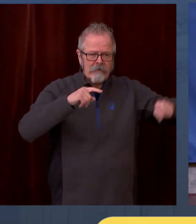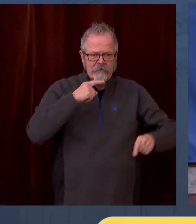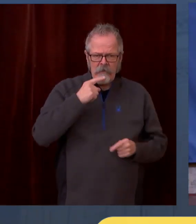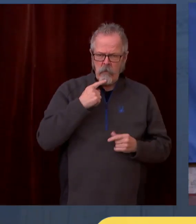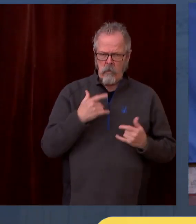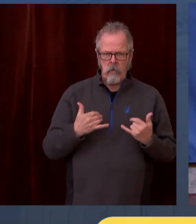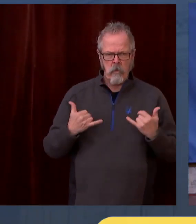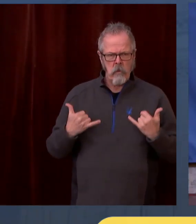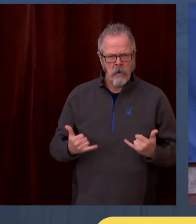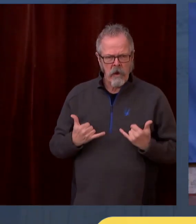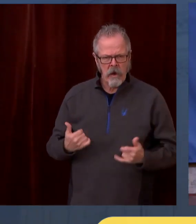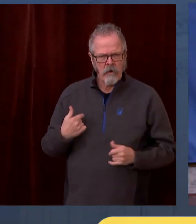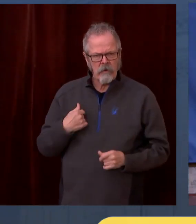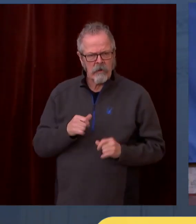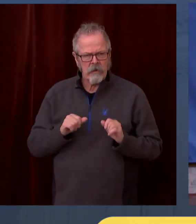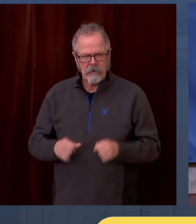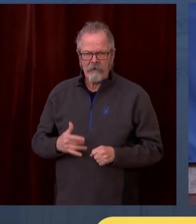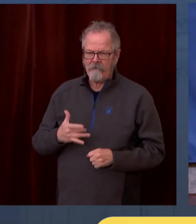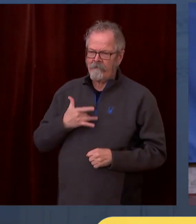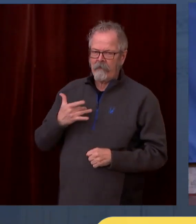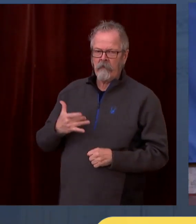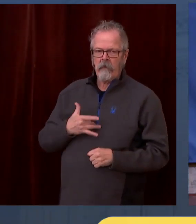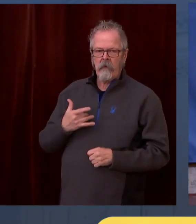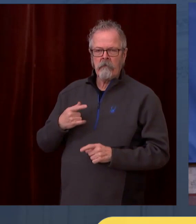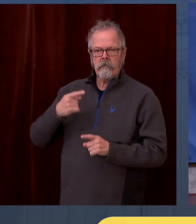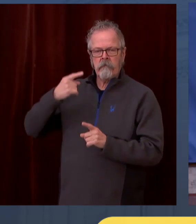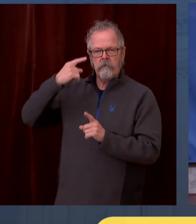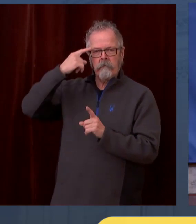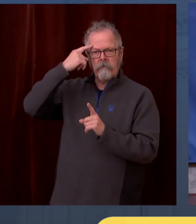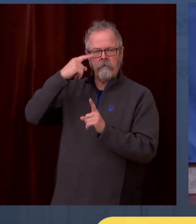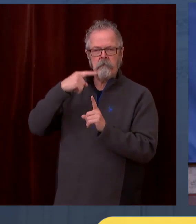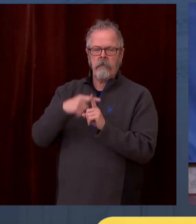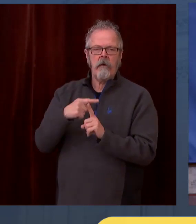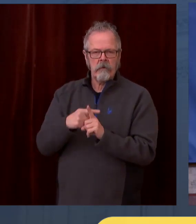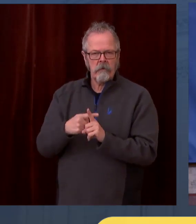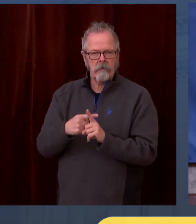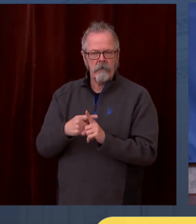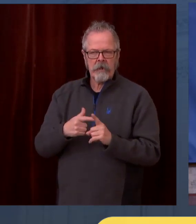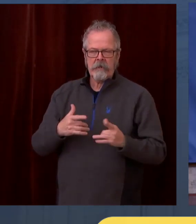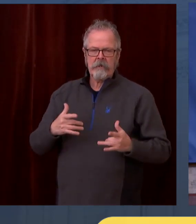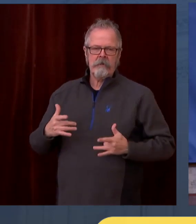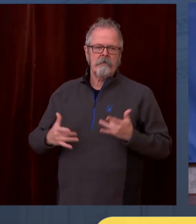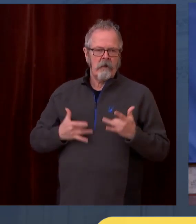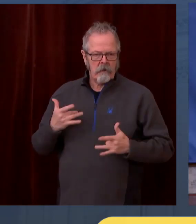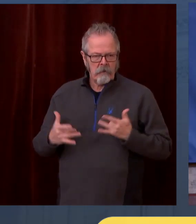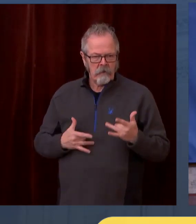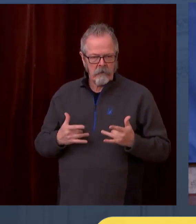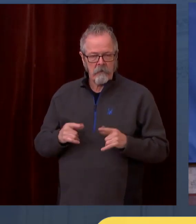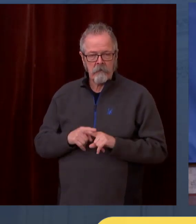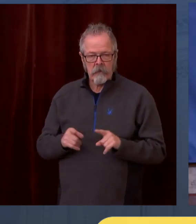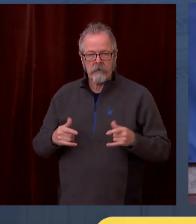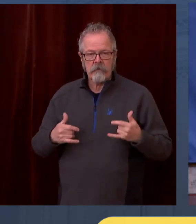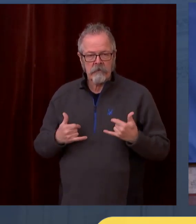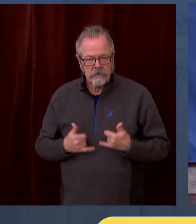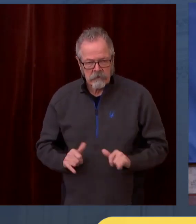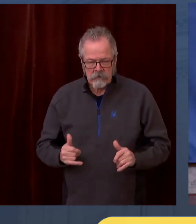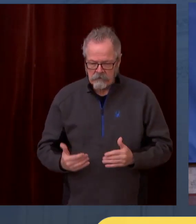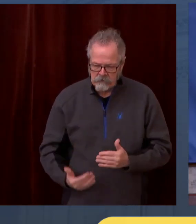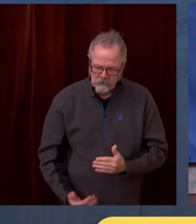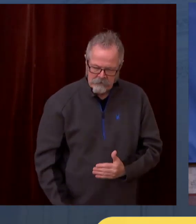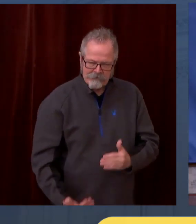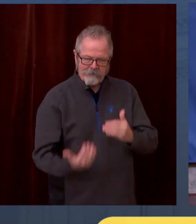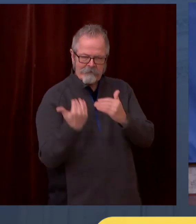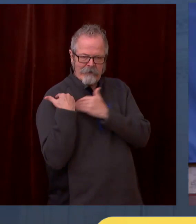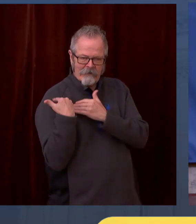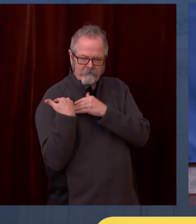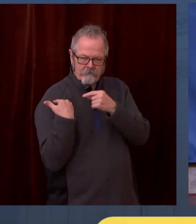for a lack of determination and diligence. These masks still are imperative to wear when we're in